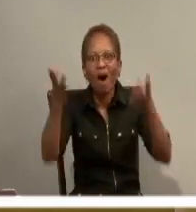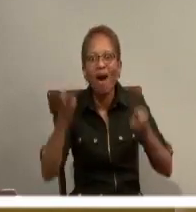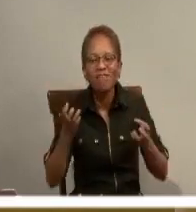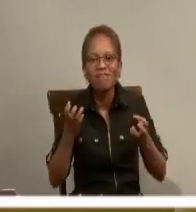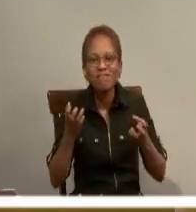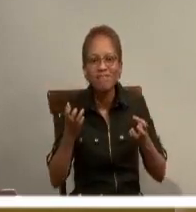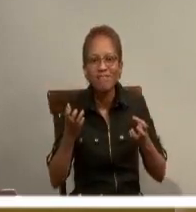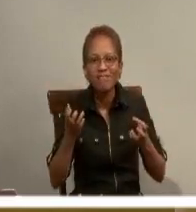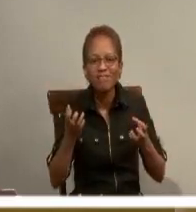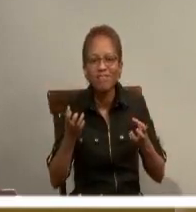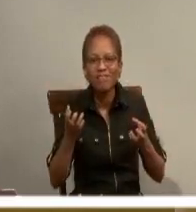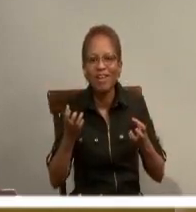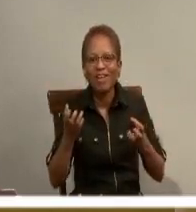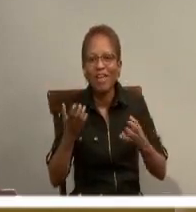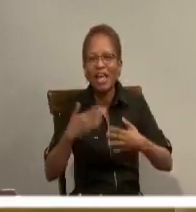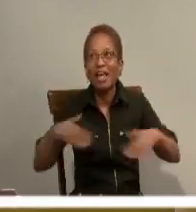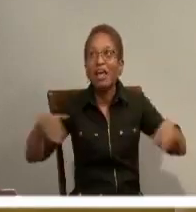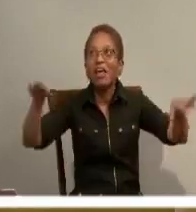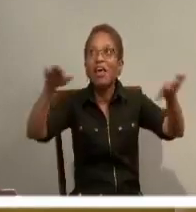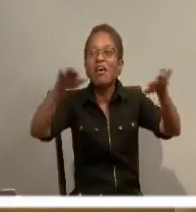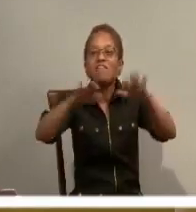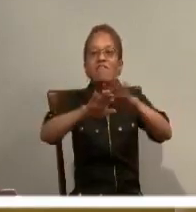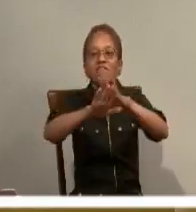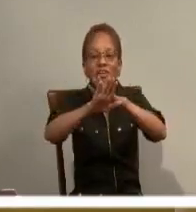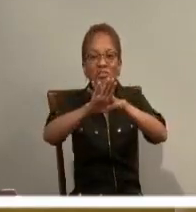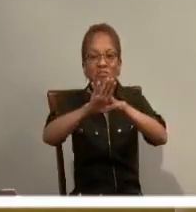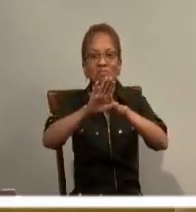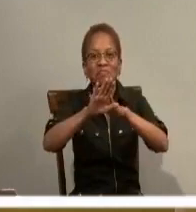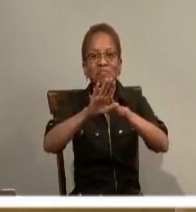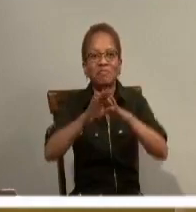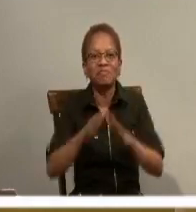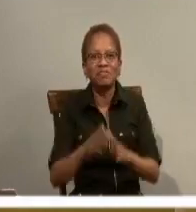And virtual heaven will not cut it.